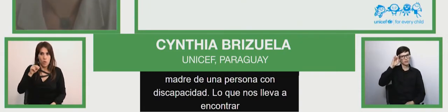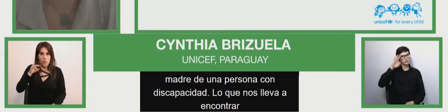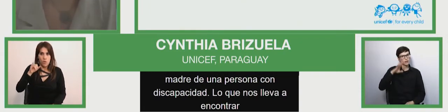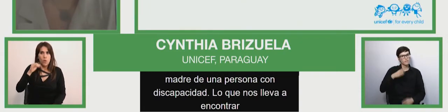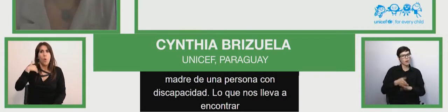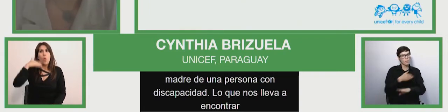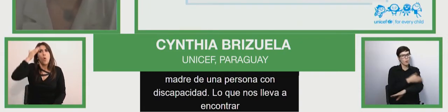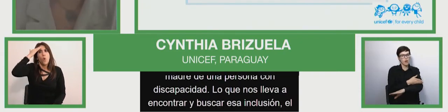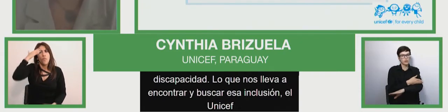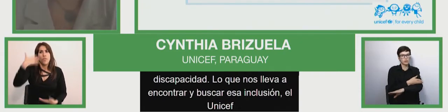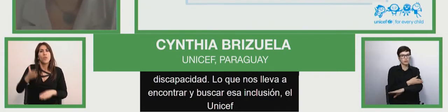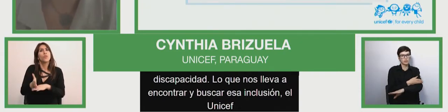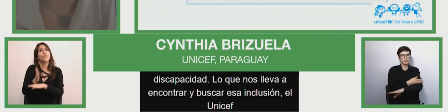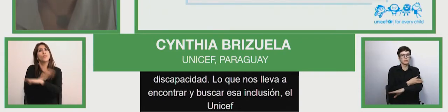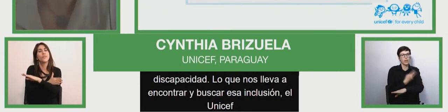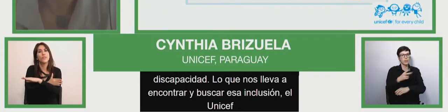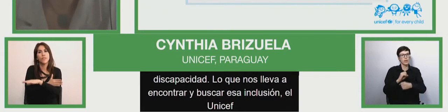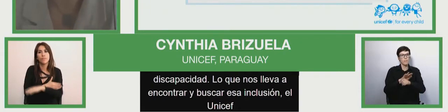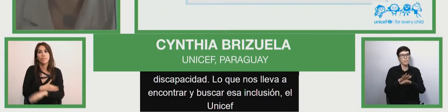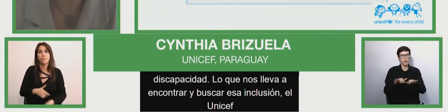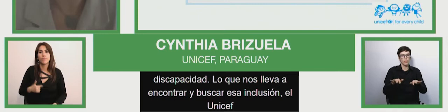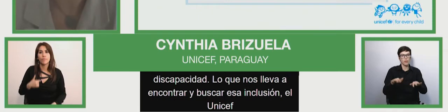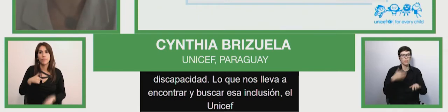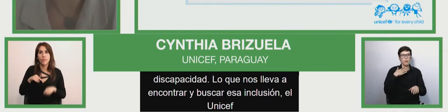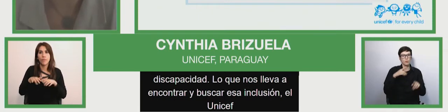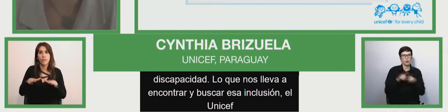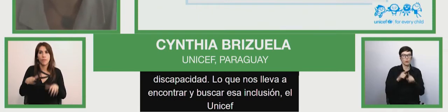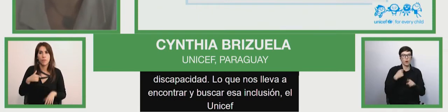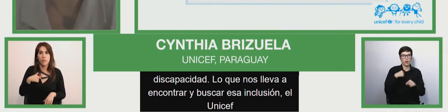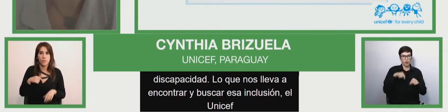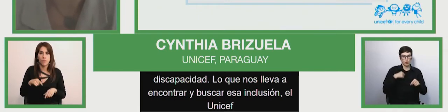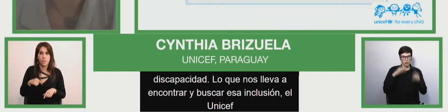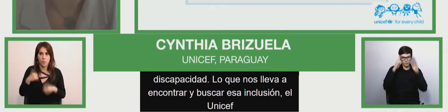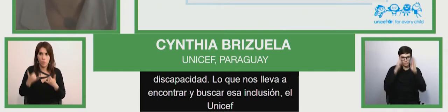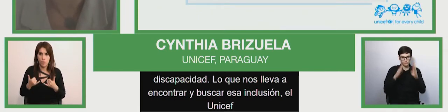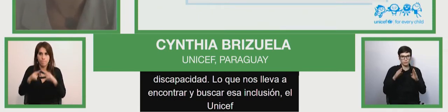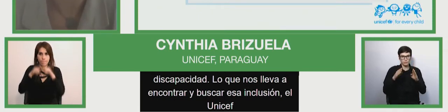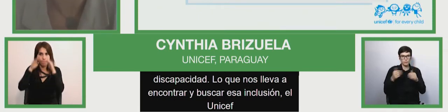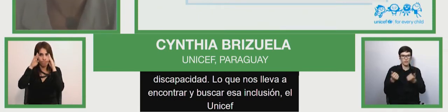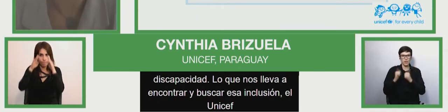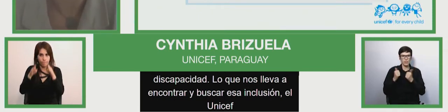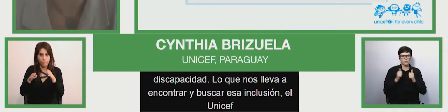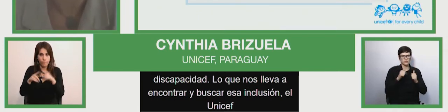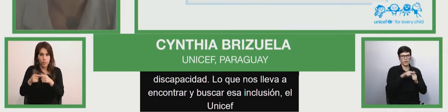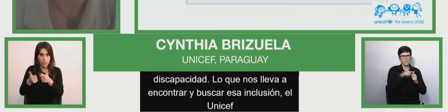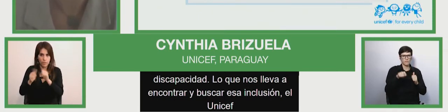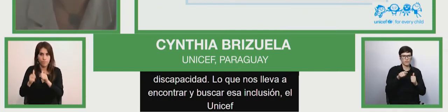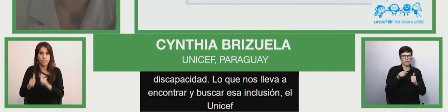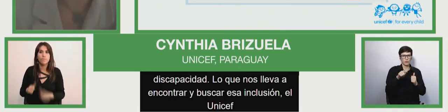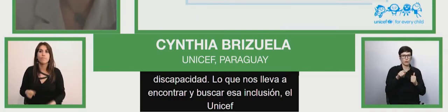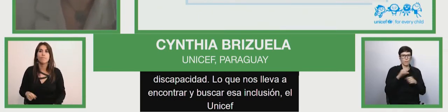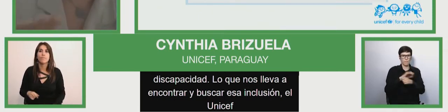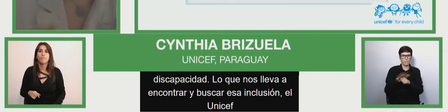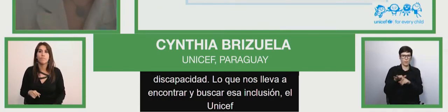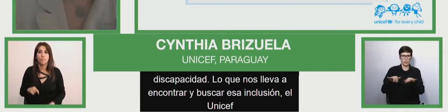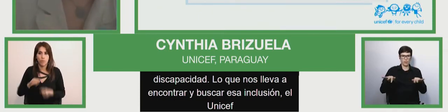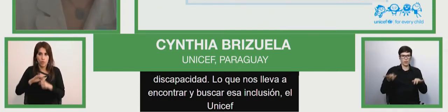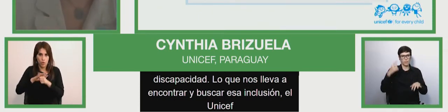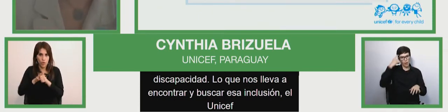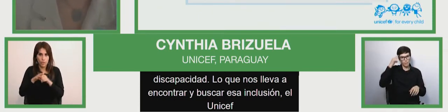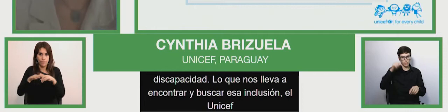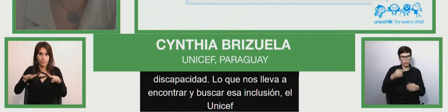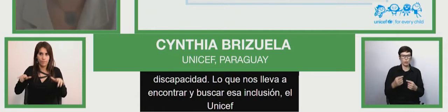before before pandemia what is really have to highlight